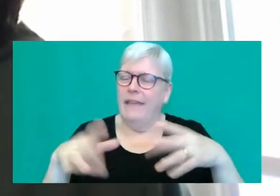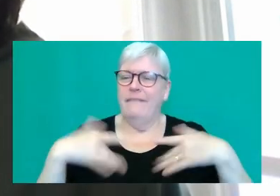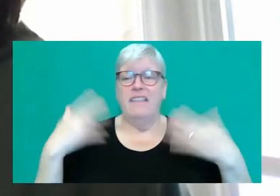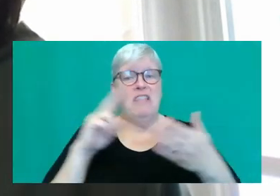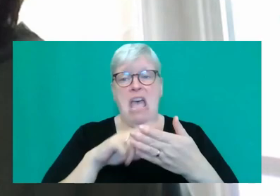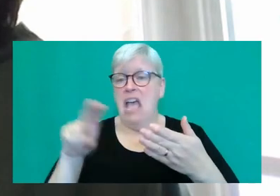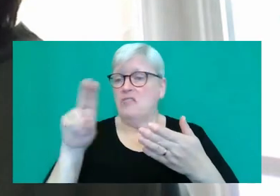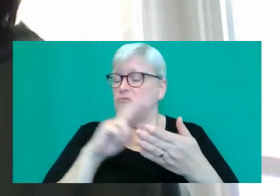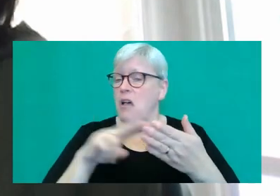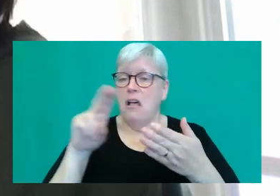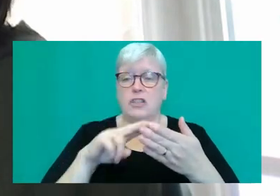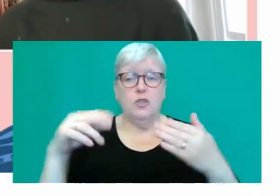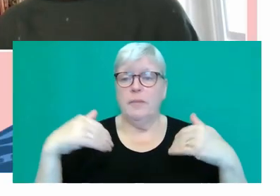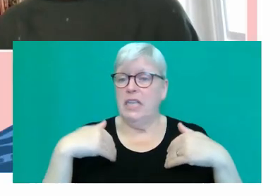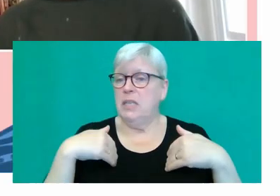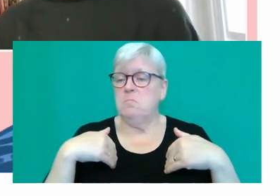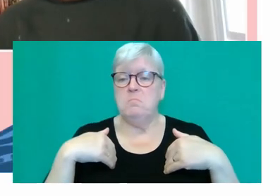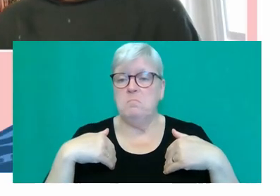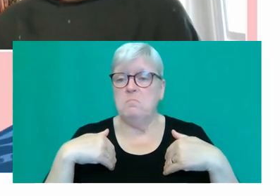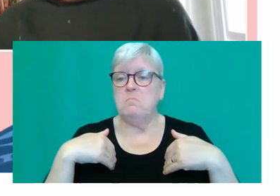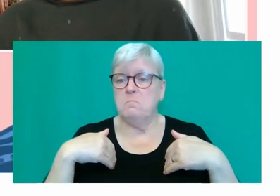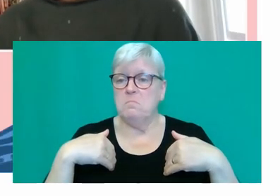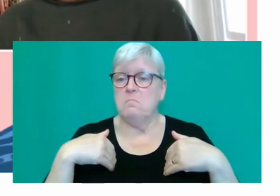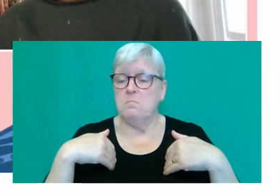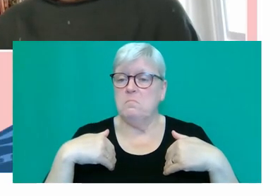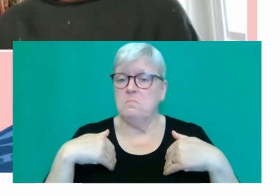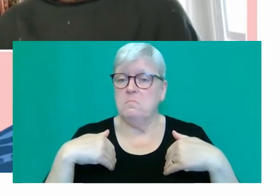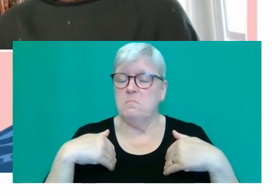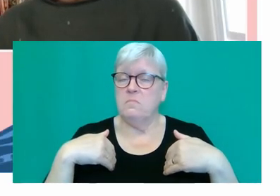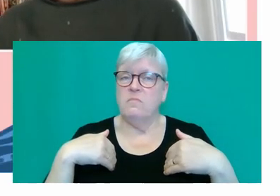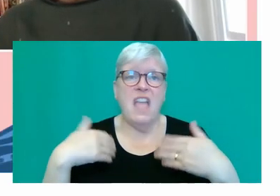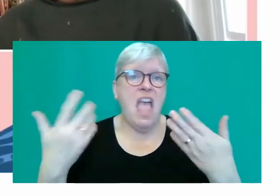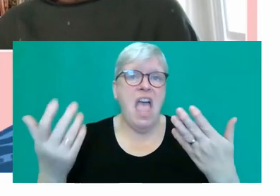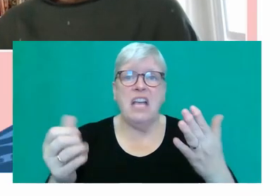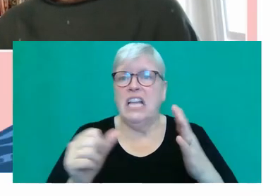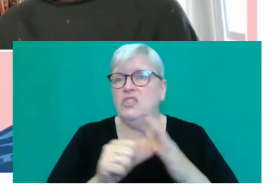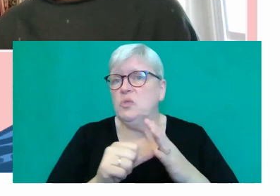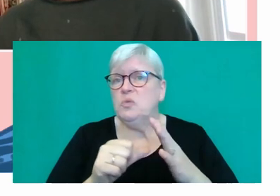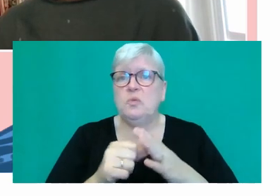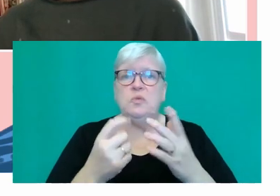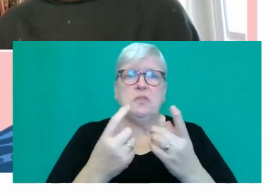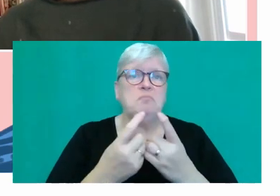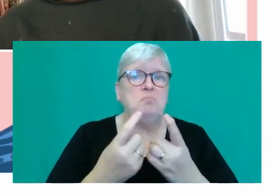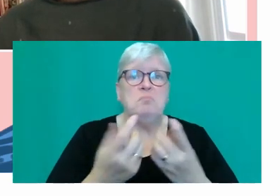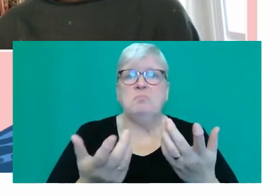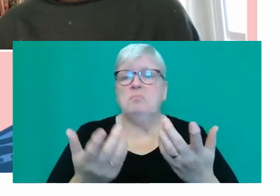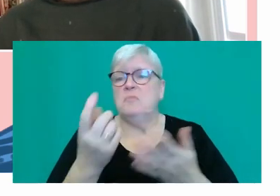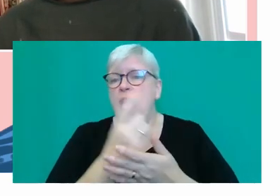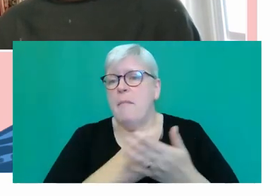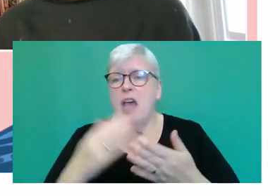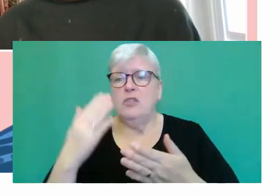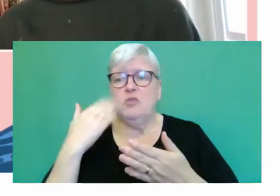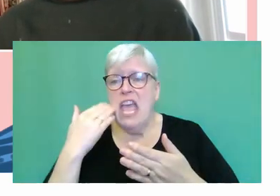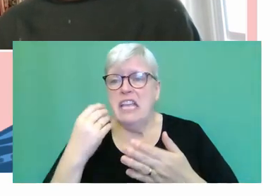to me. So if issues around race come up,